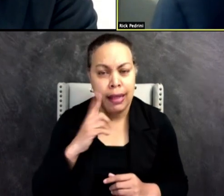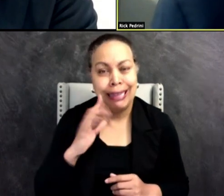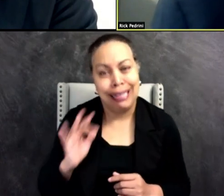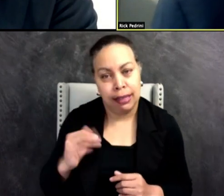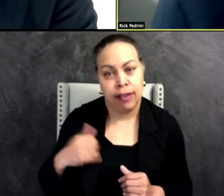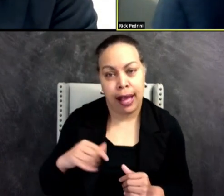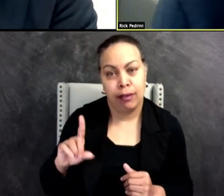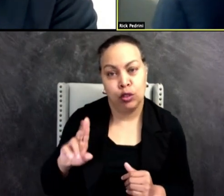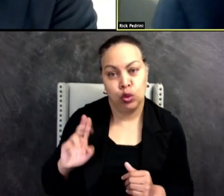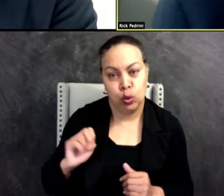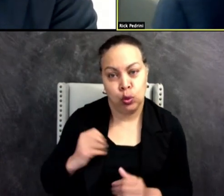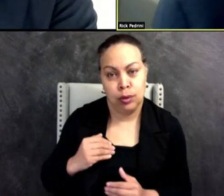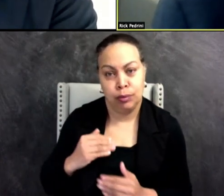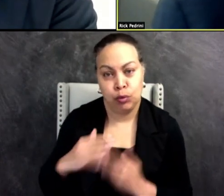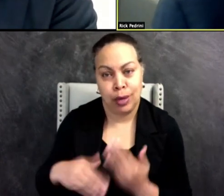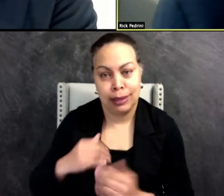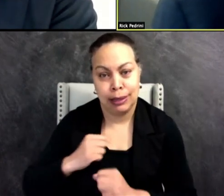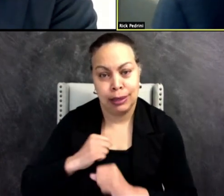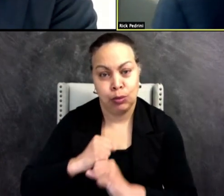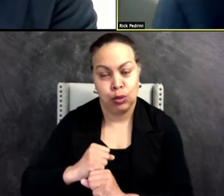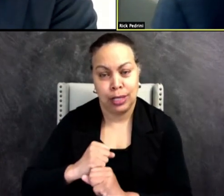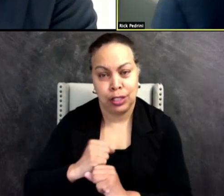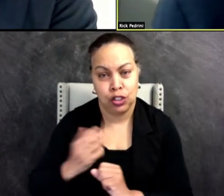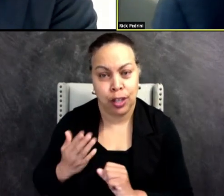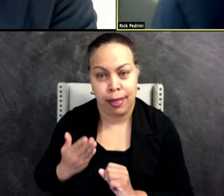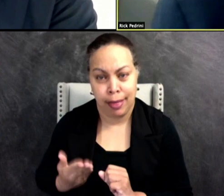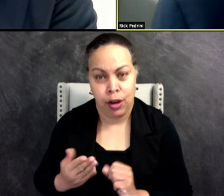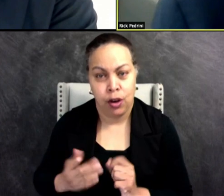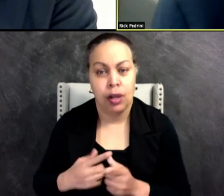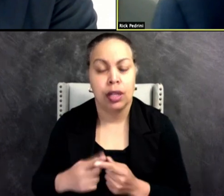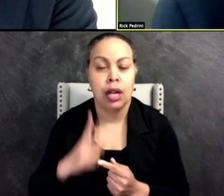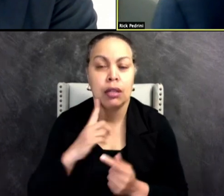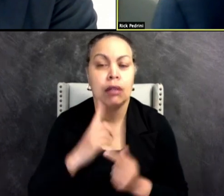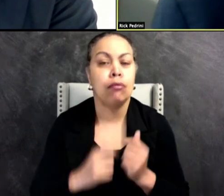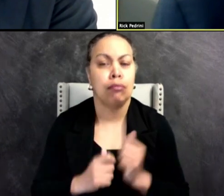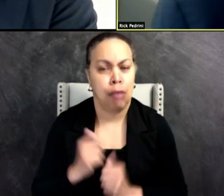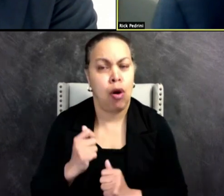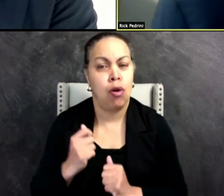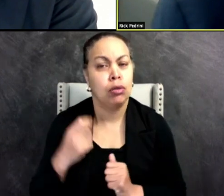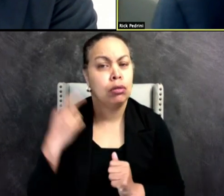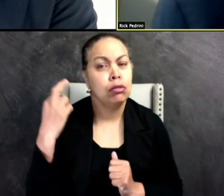I think most reasonable offices